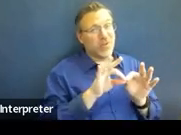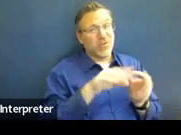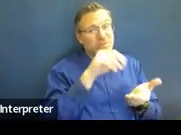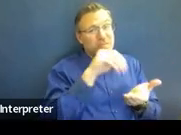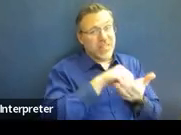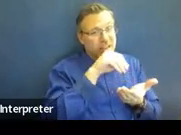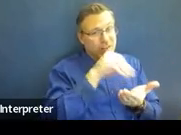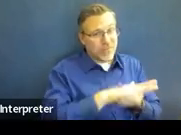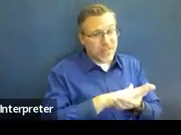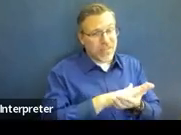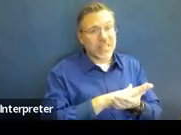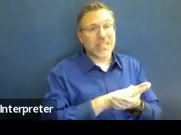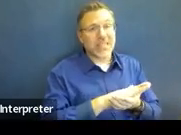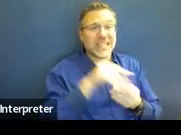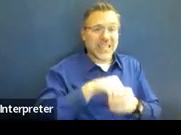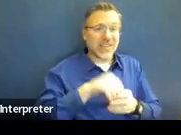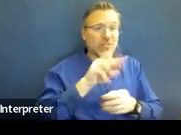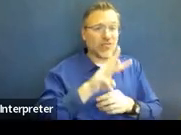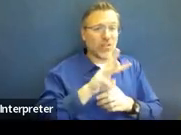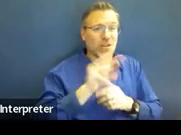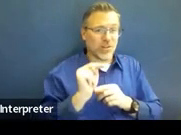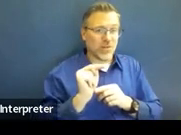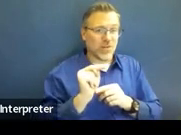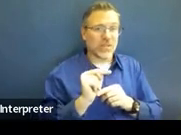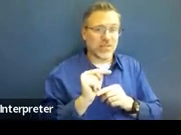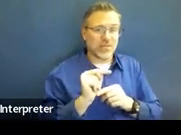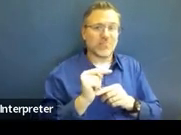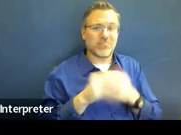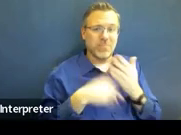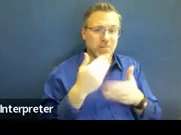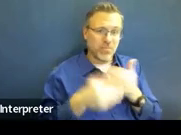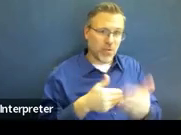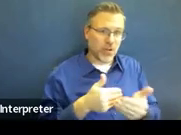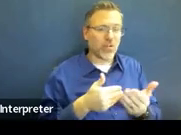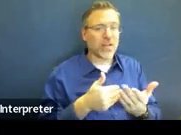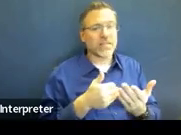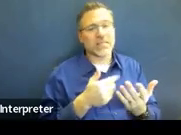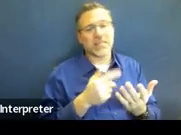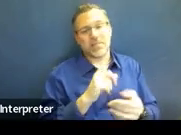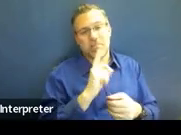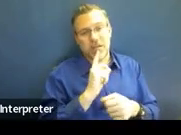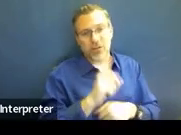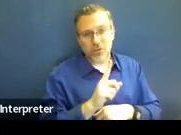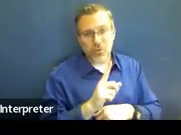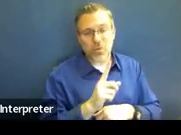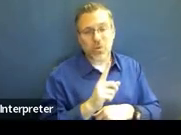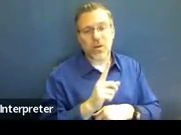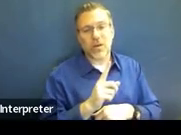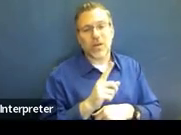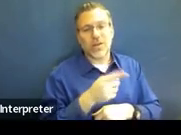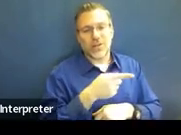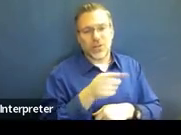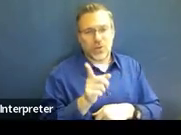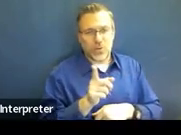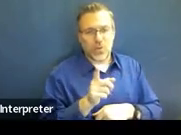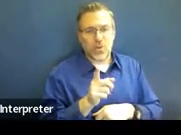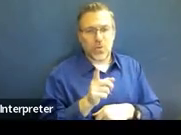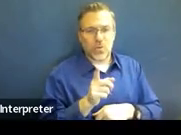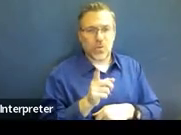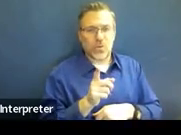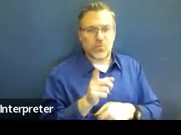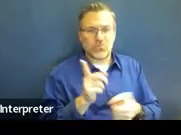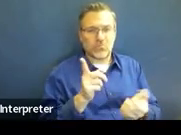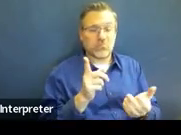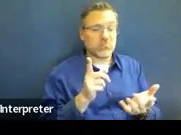around the progress of the child and making sure that you are talking about those